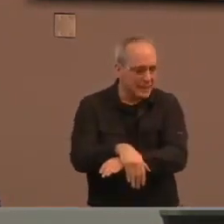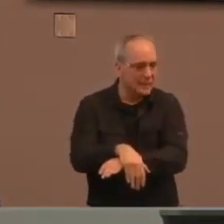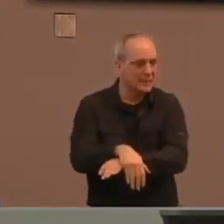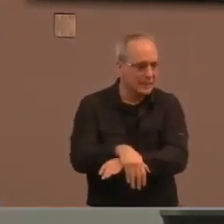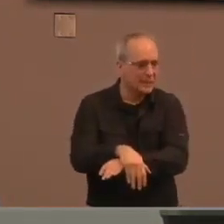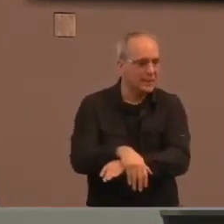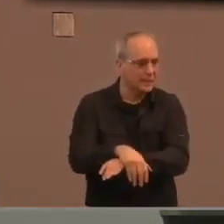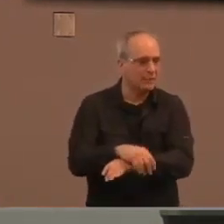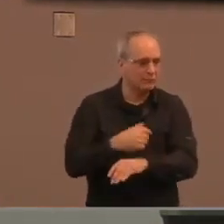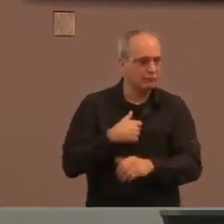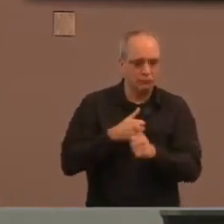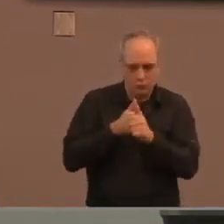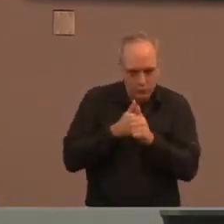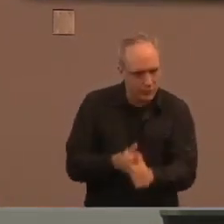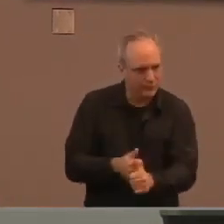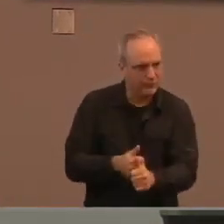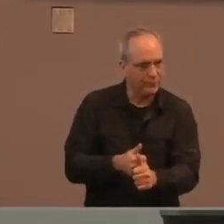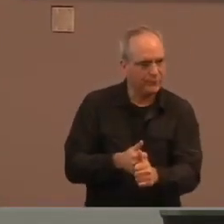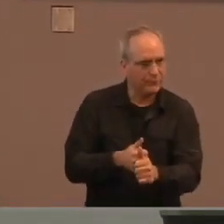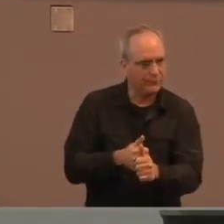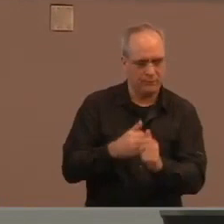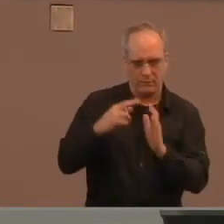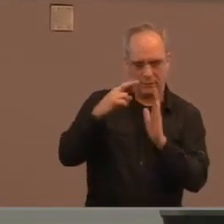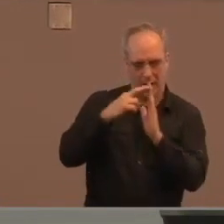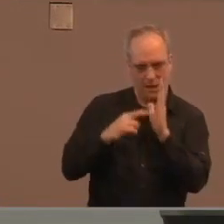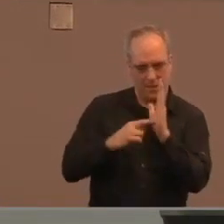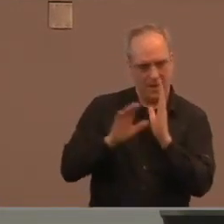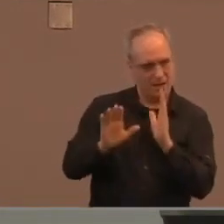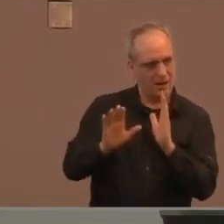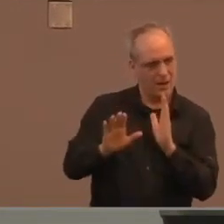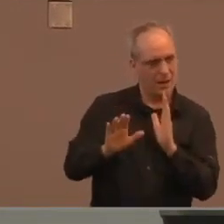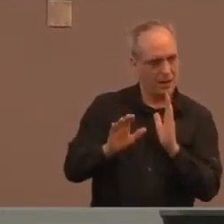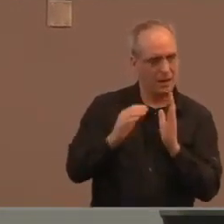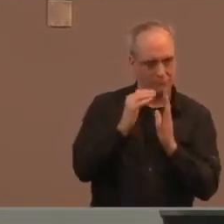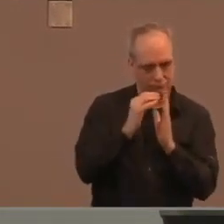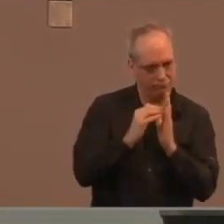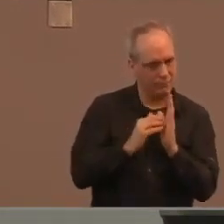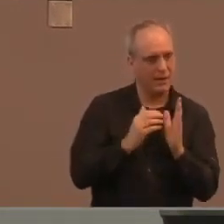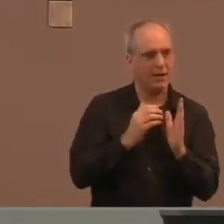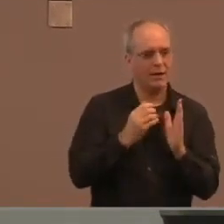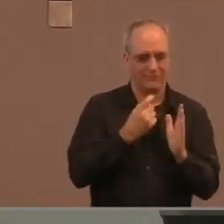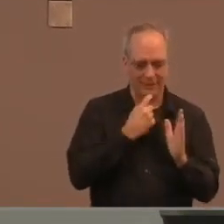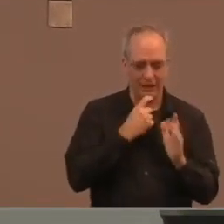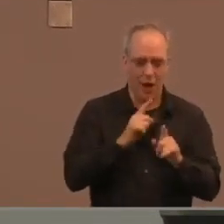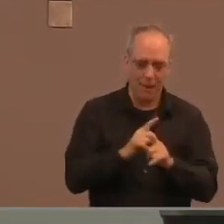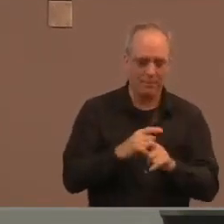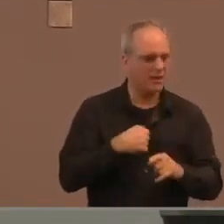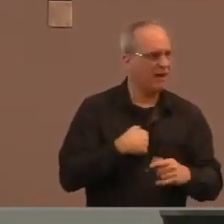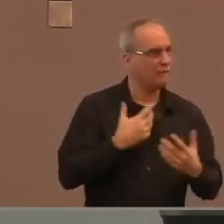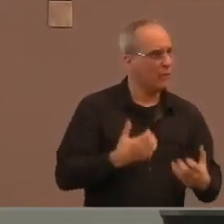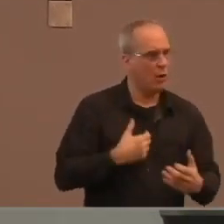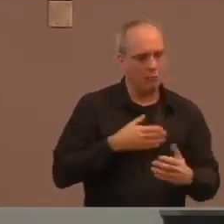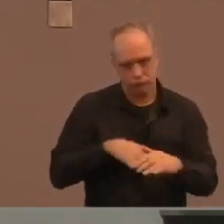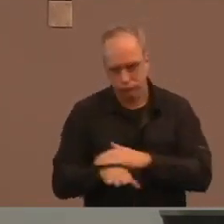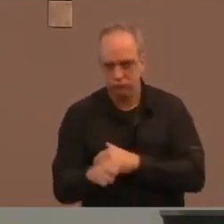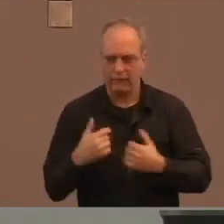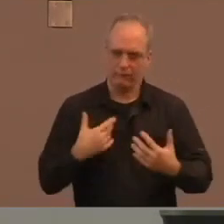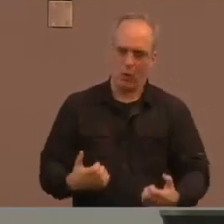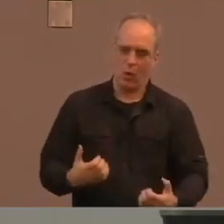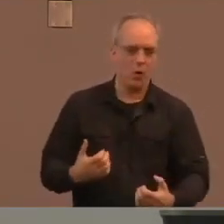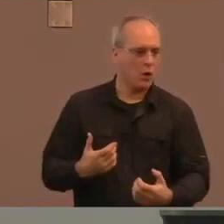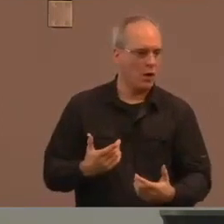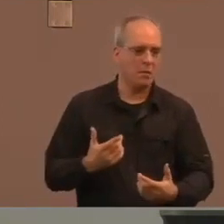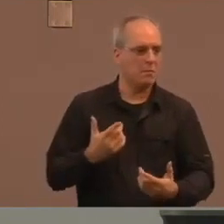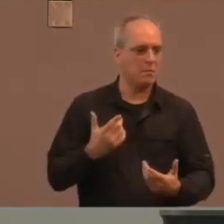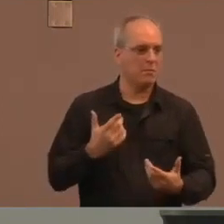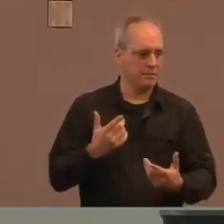easier for us to die using the process. If it wasn't so